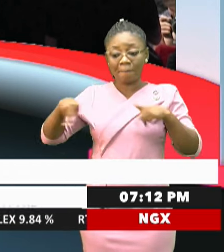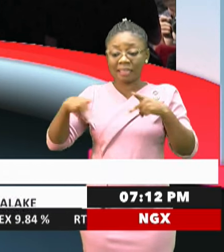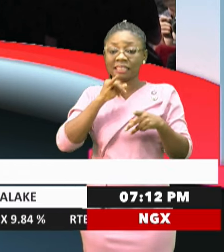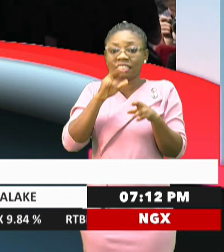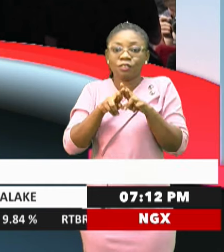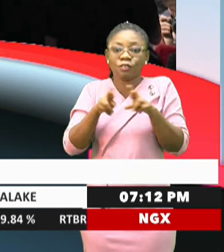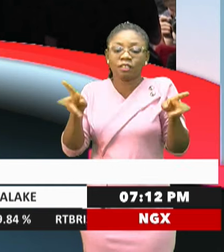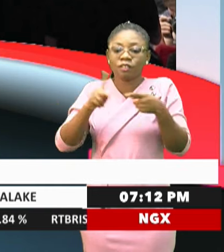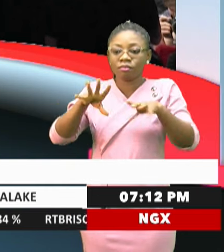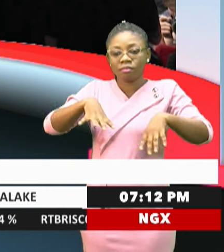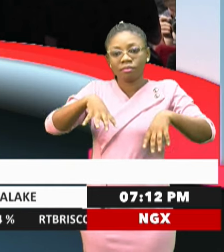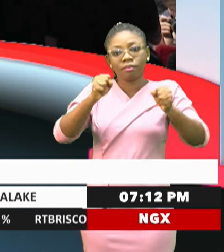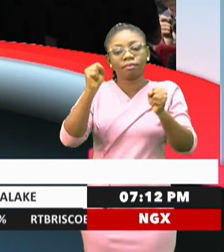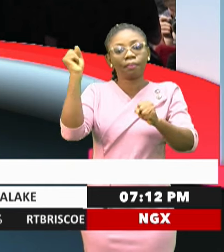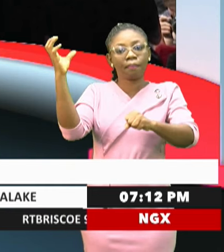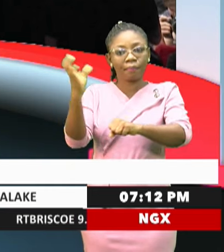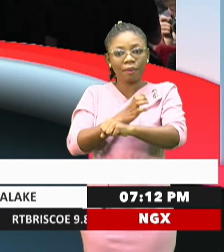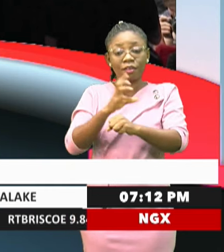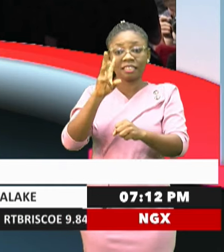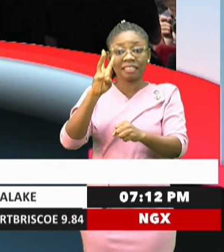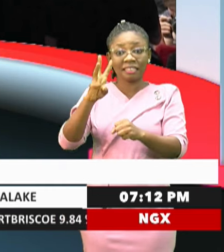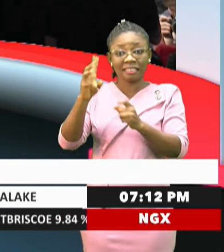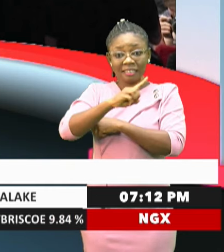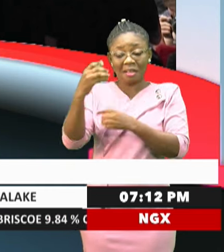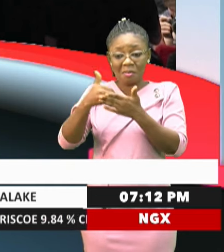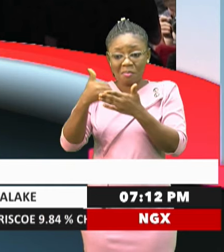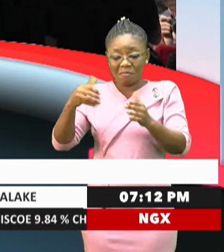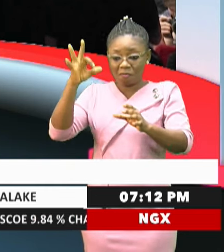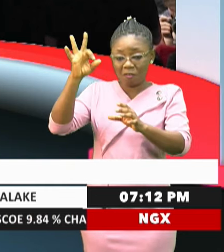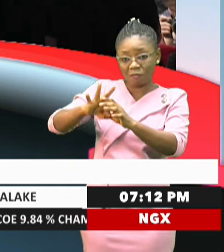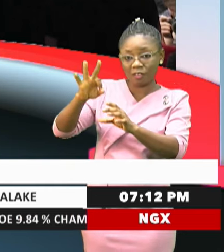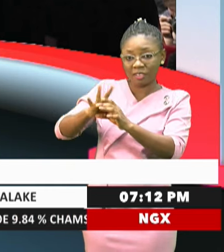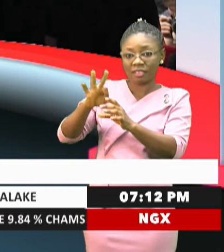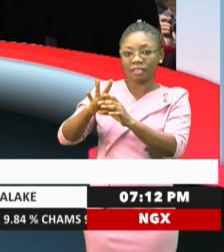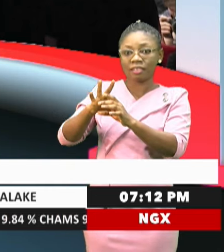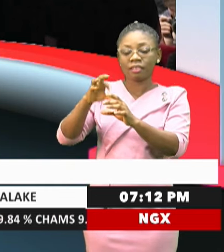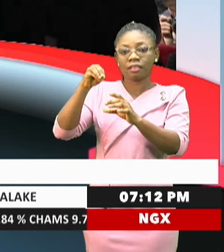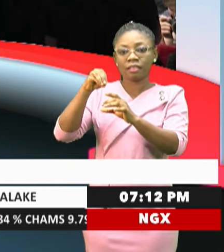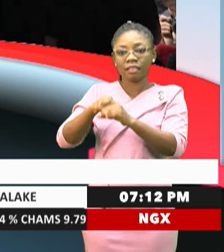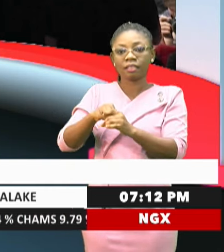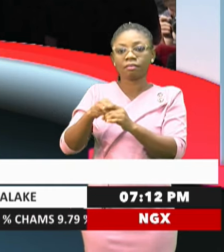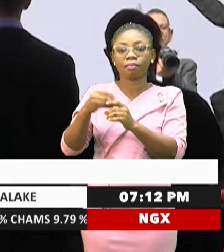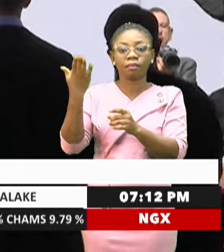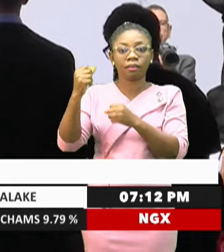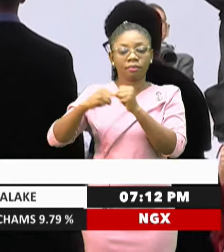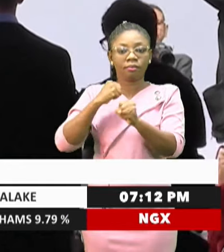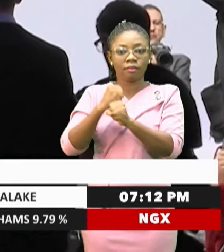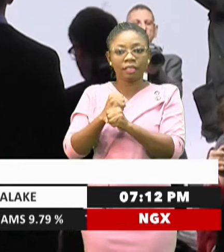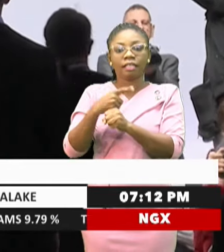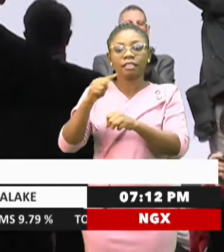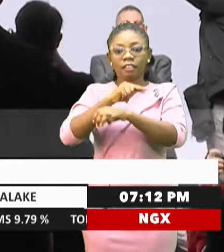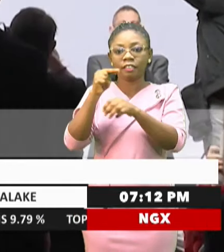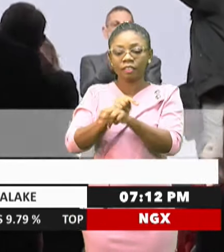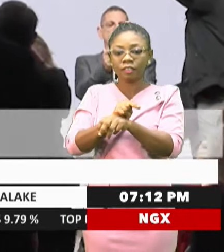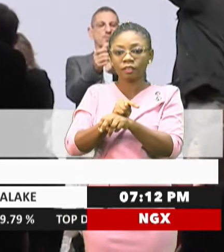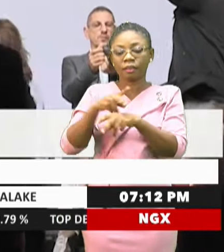take power six days before voting in France's most divisive election in decades. The National Rally is today the